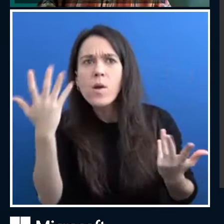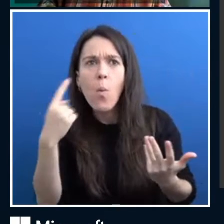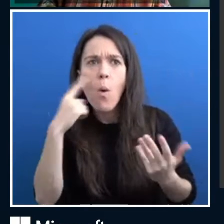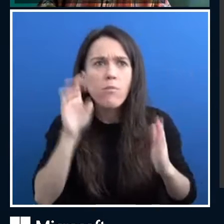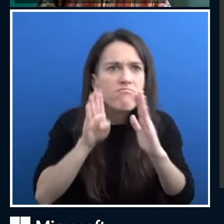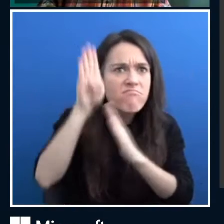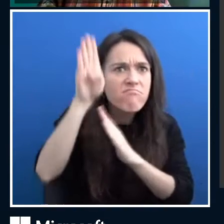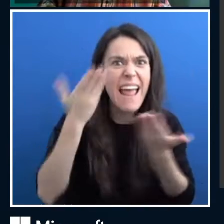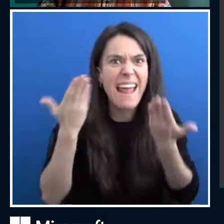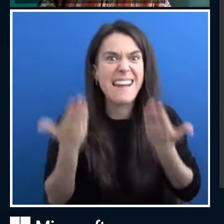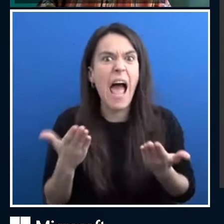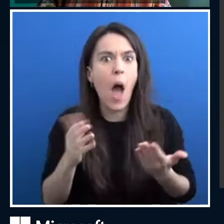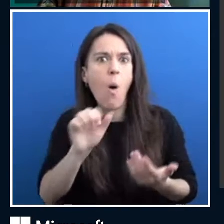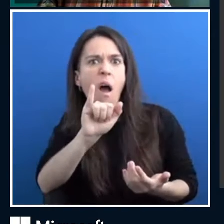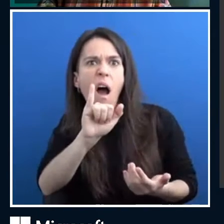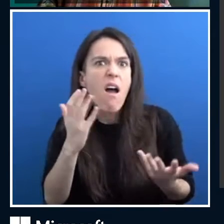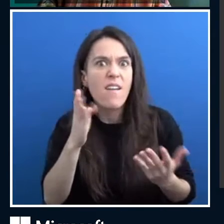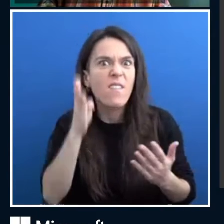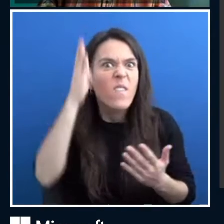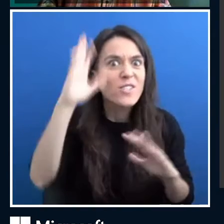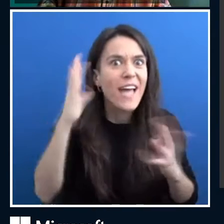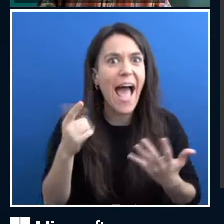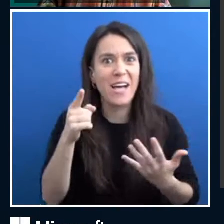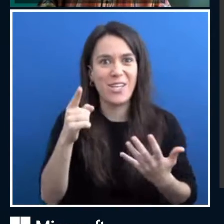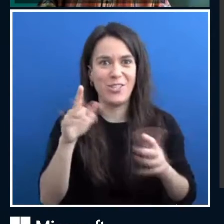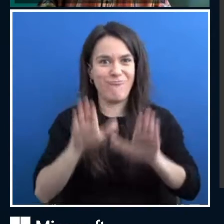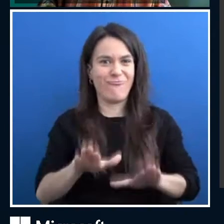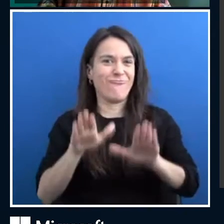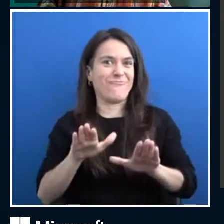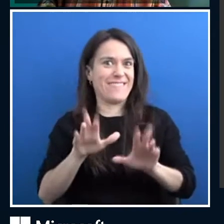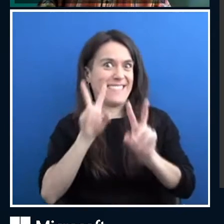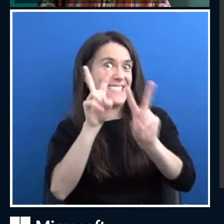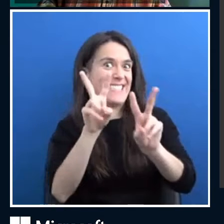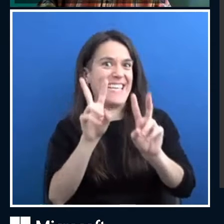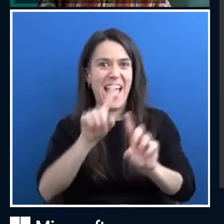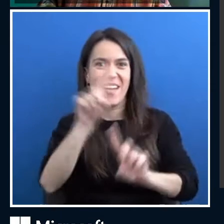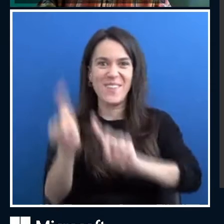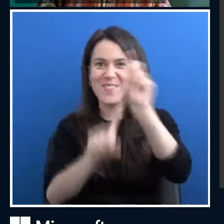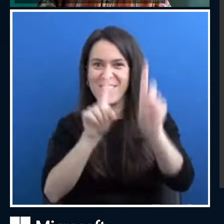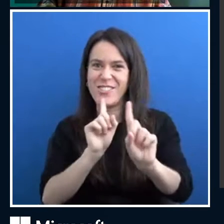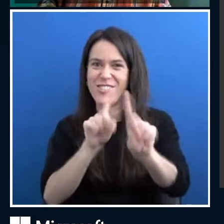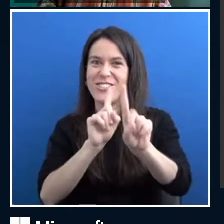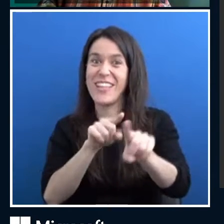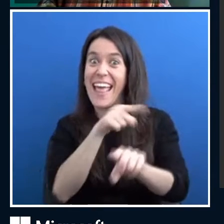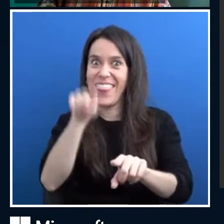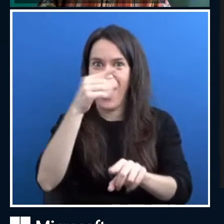do keep tuned. Make sure you're asking your questions of these amazing experts that we were able to secure for today.